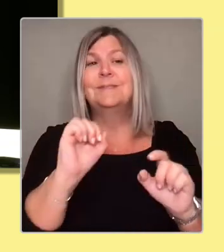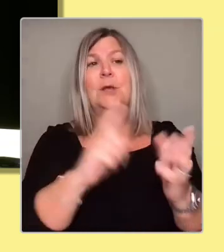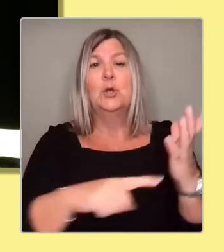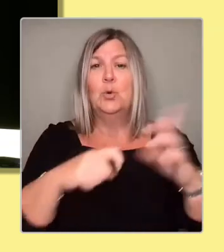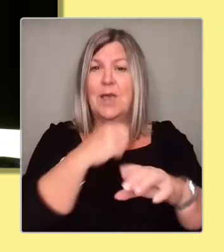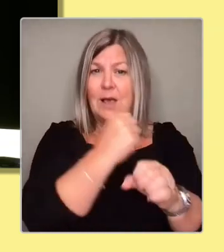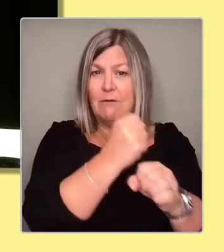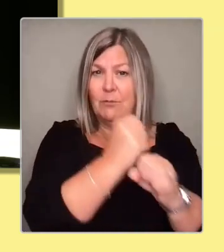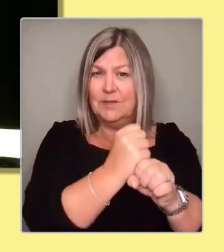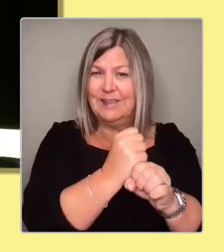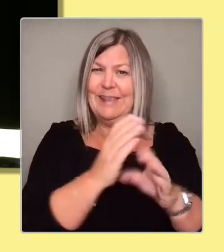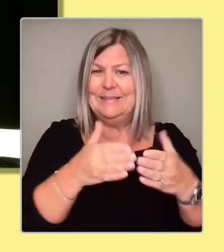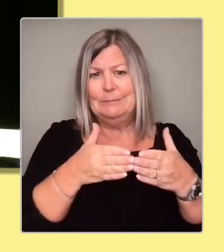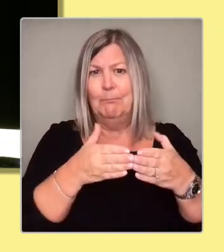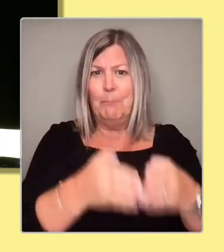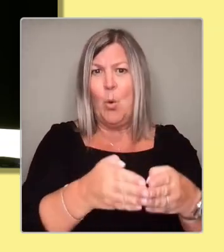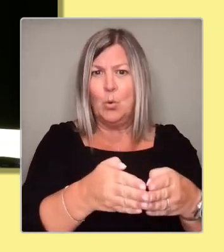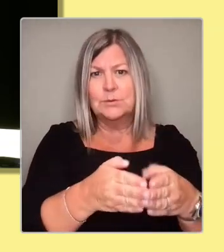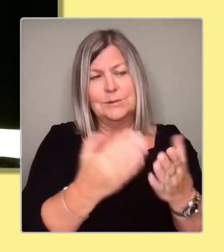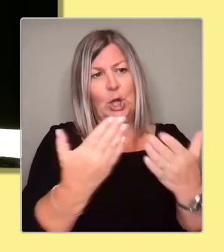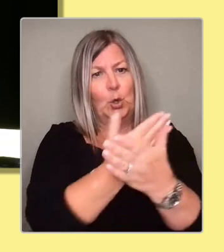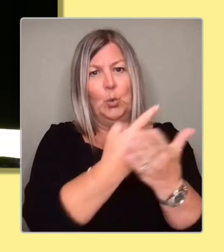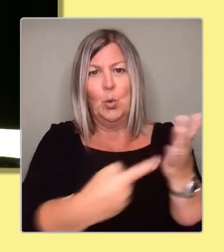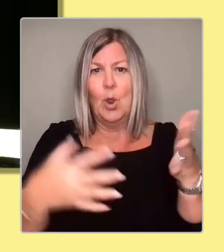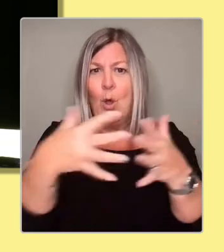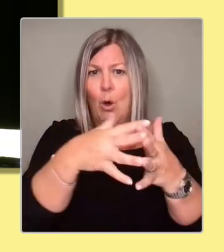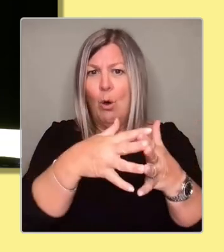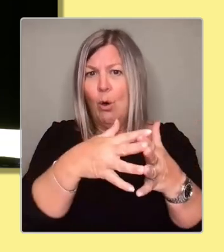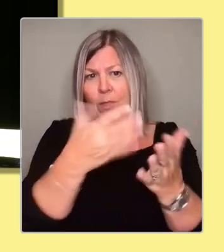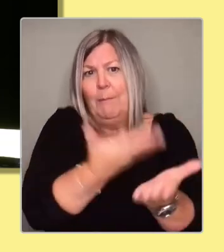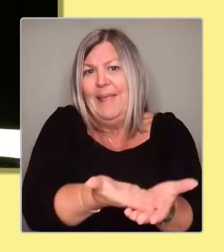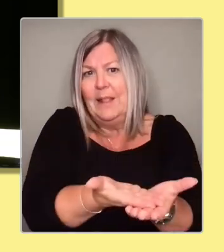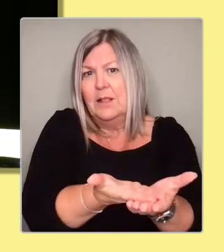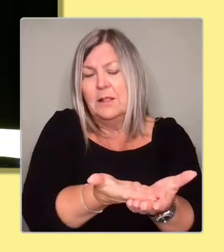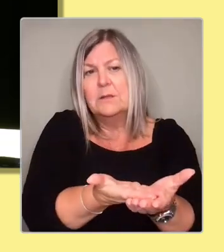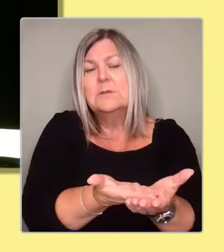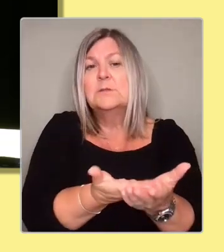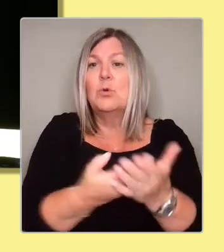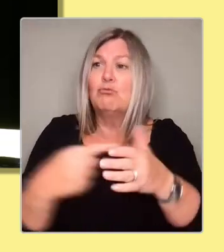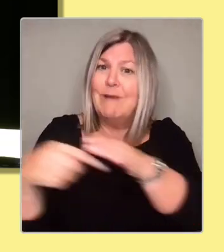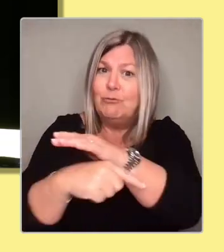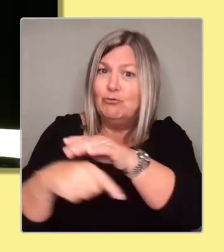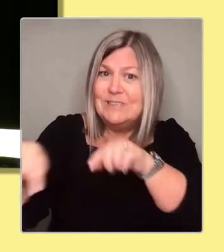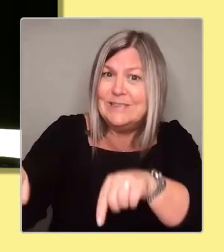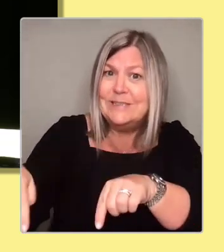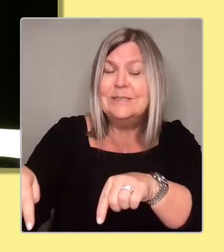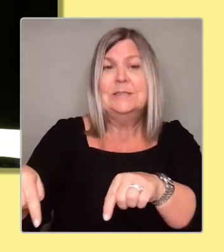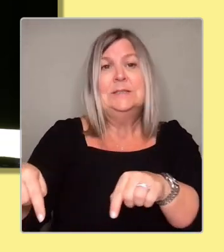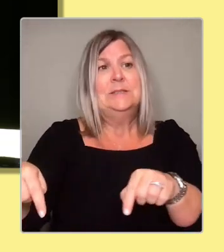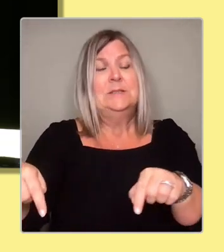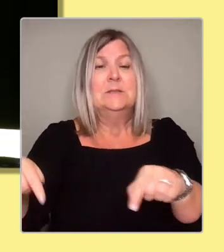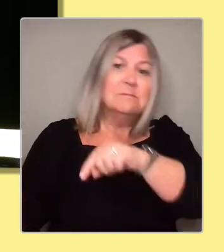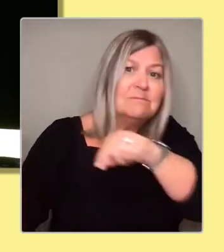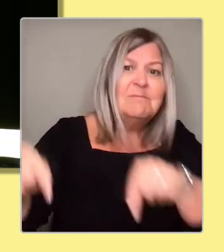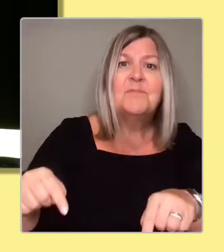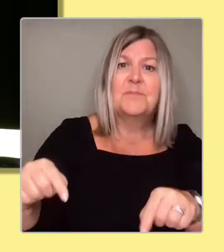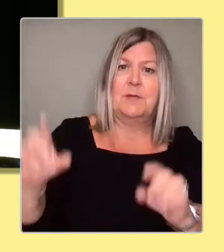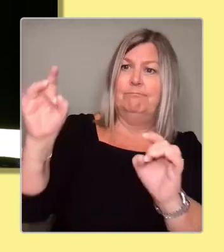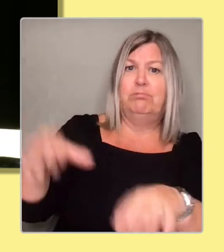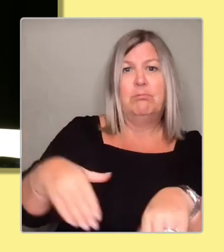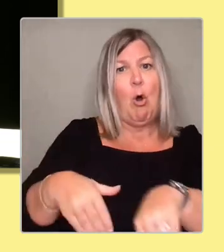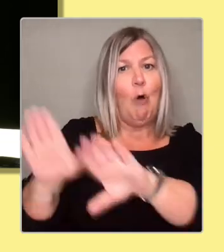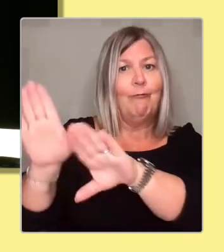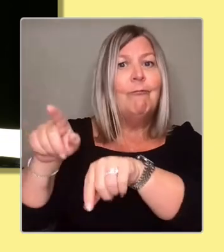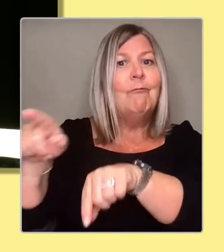bring forward to turn away refugees. And then you had Keir Starmer, the paler Tory, the paler imitation of the Tories,